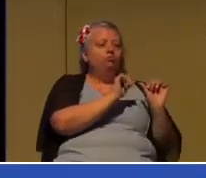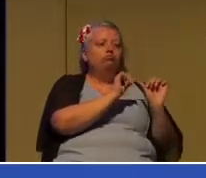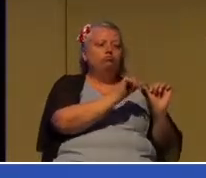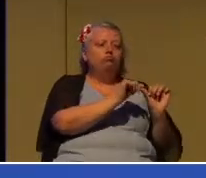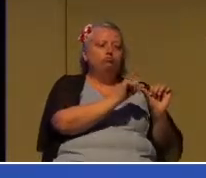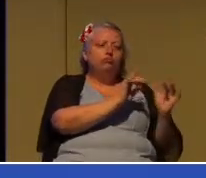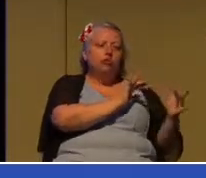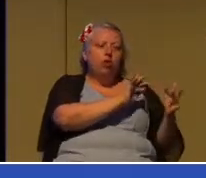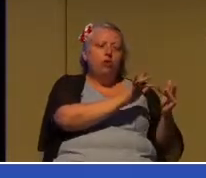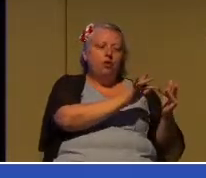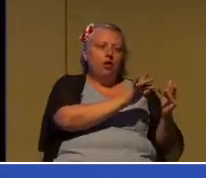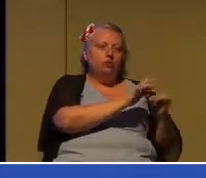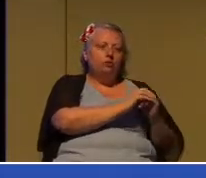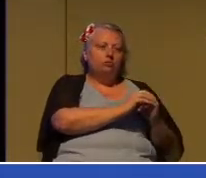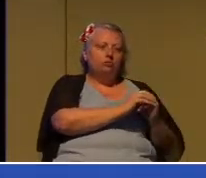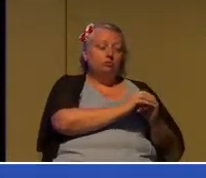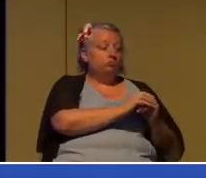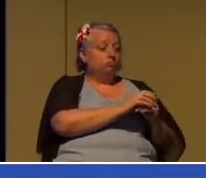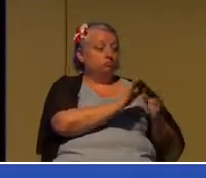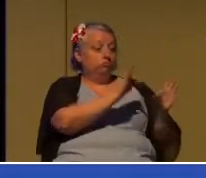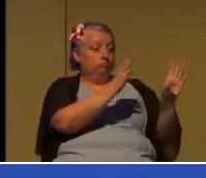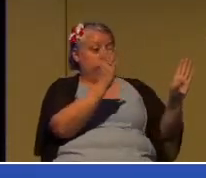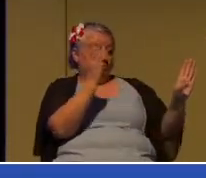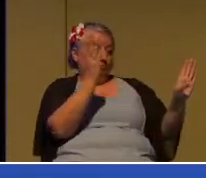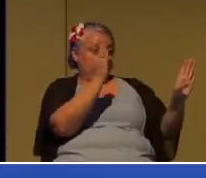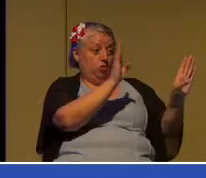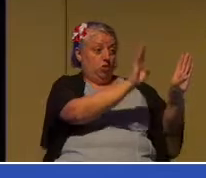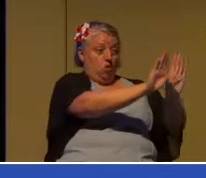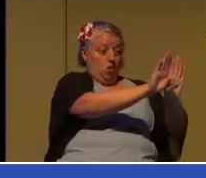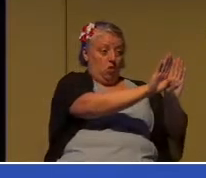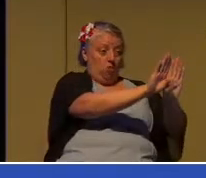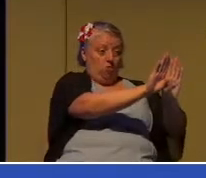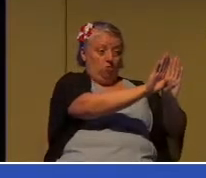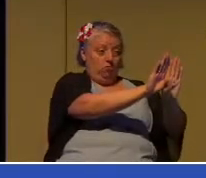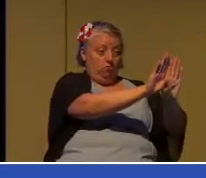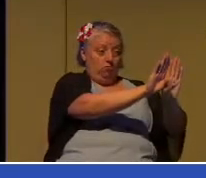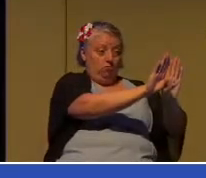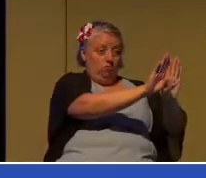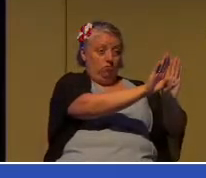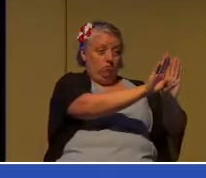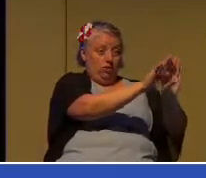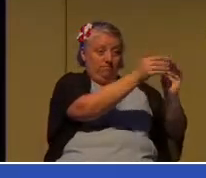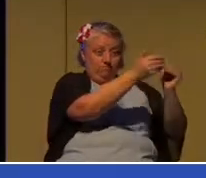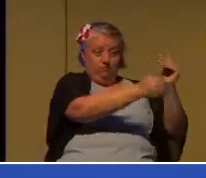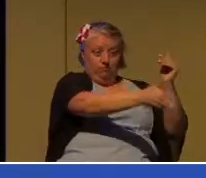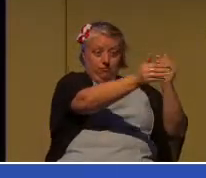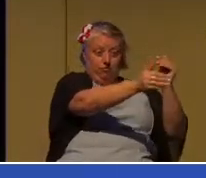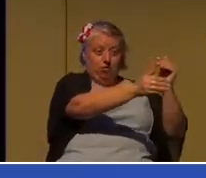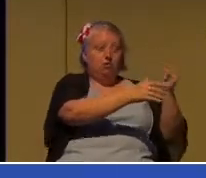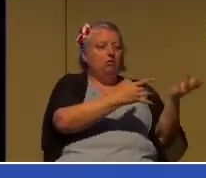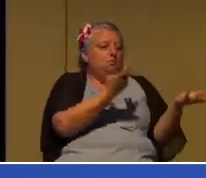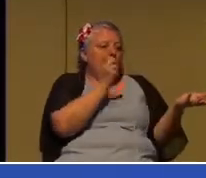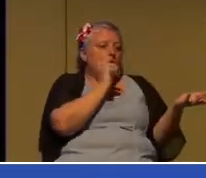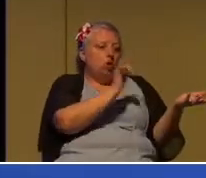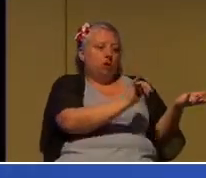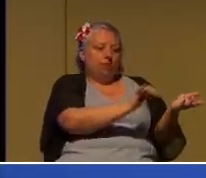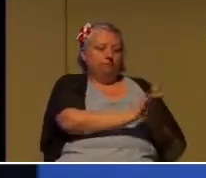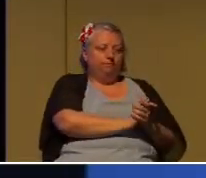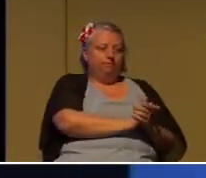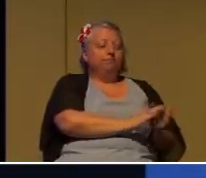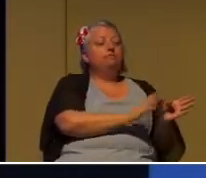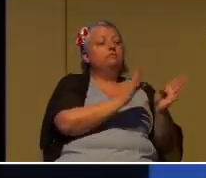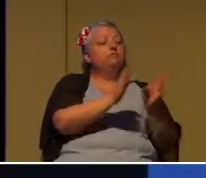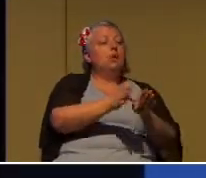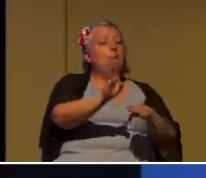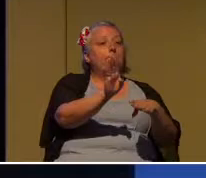Does the door need to be closed? What does that look like? In terms of business relationships, are we